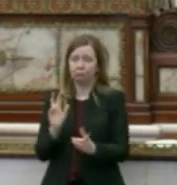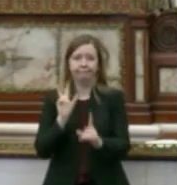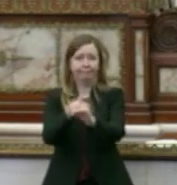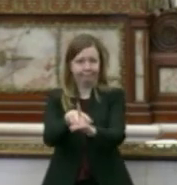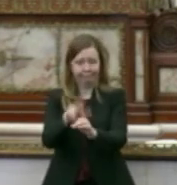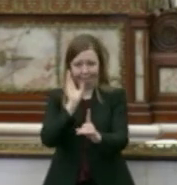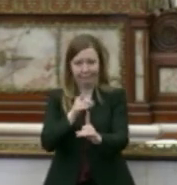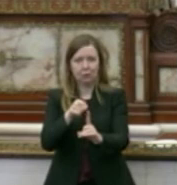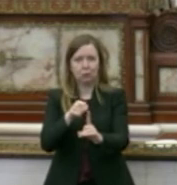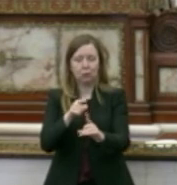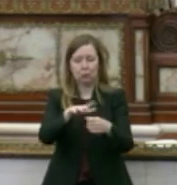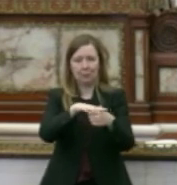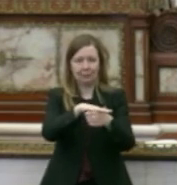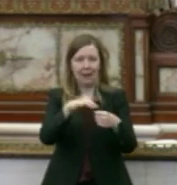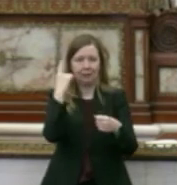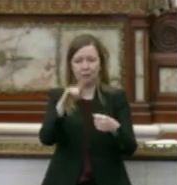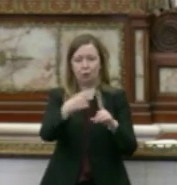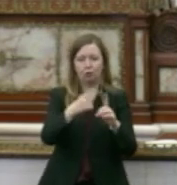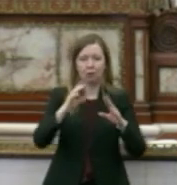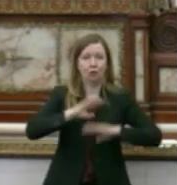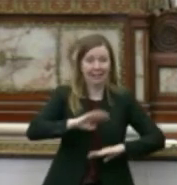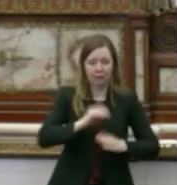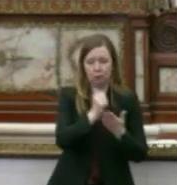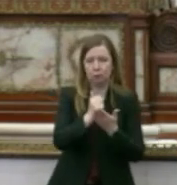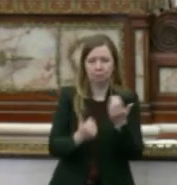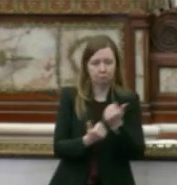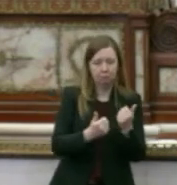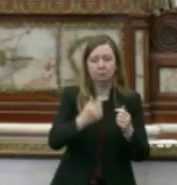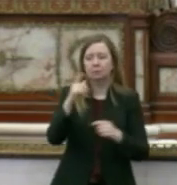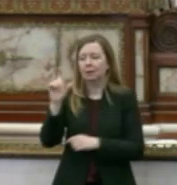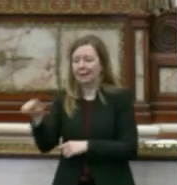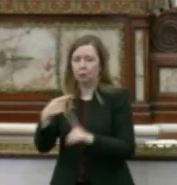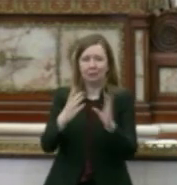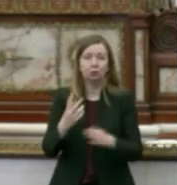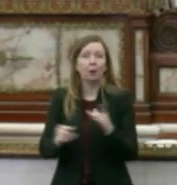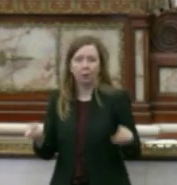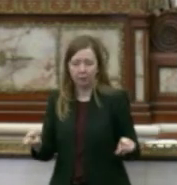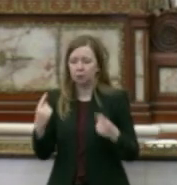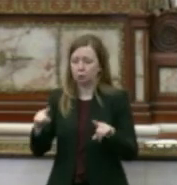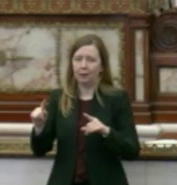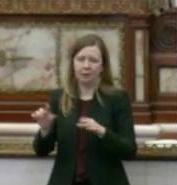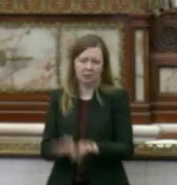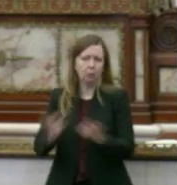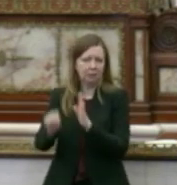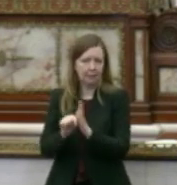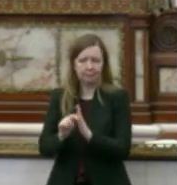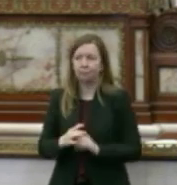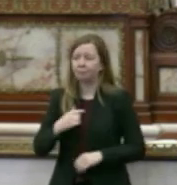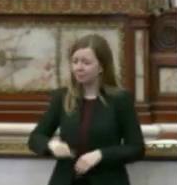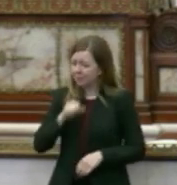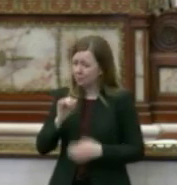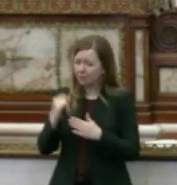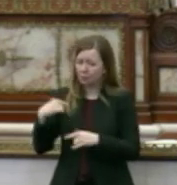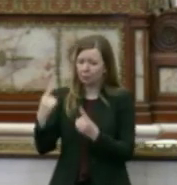towards the municipalities for renter relief to support both our landlords and our renters in this important time. I'm proud that